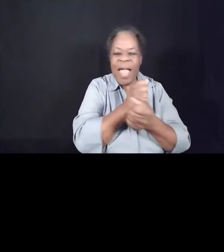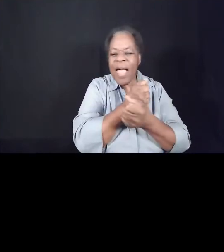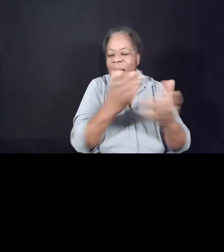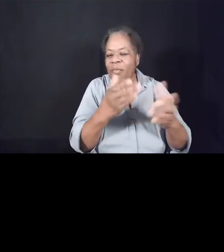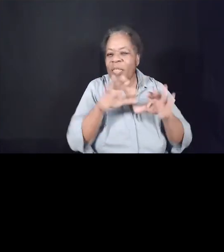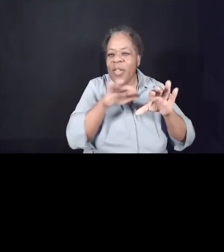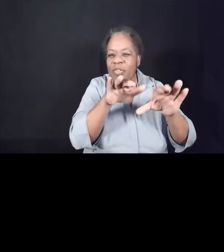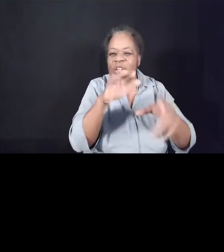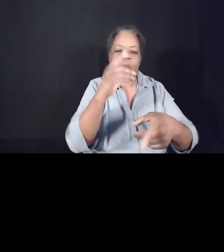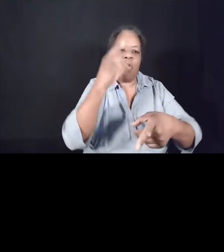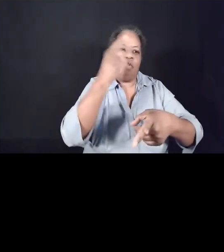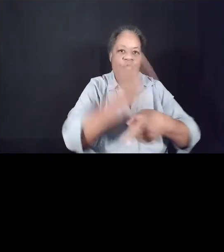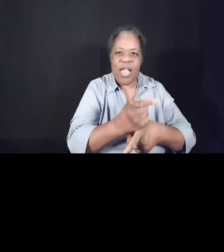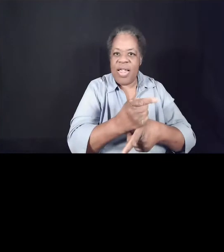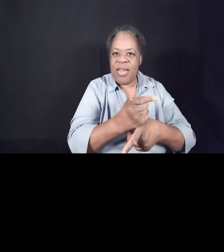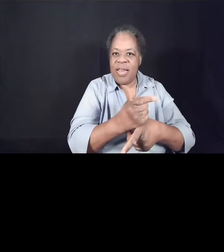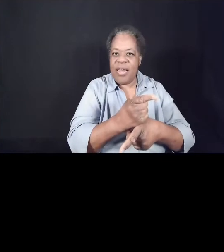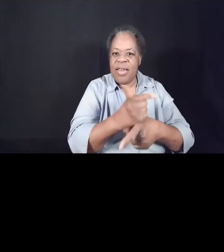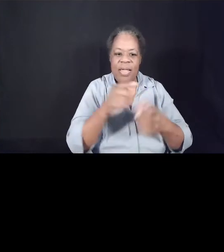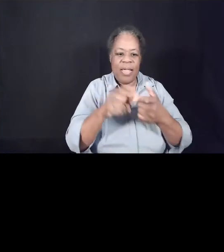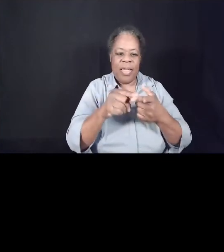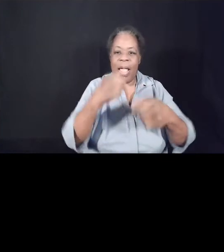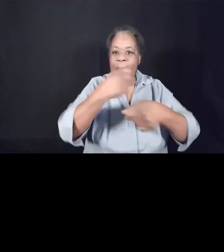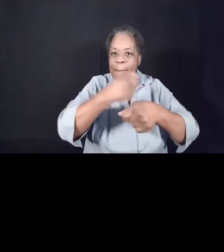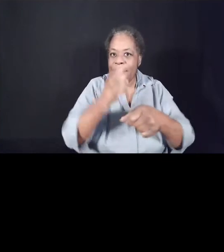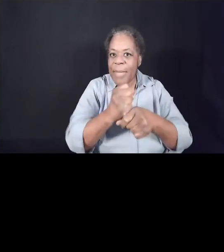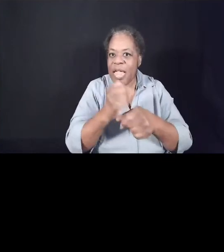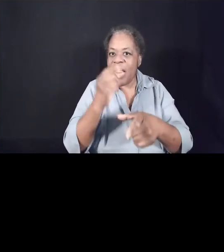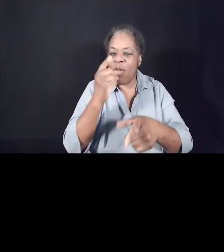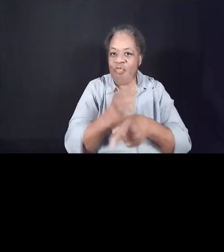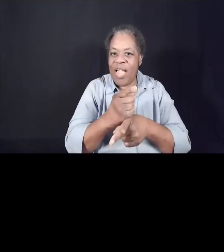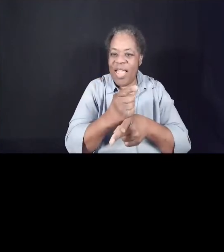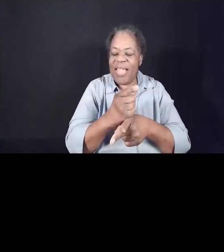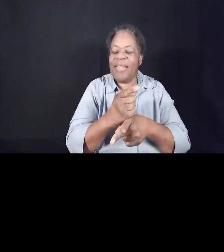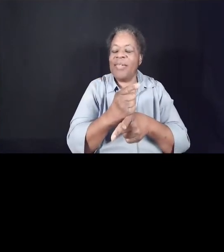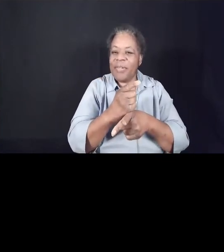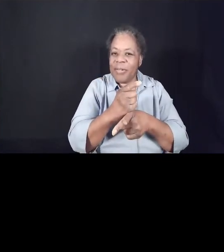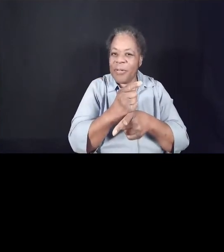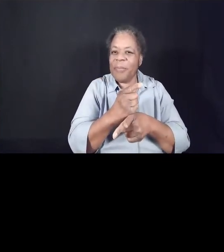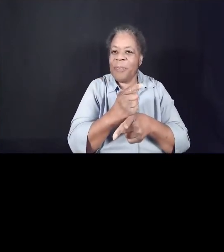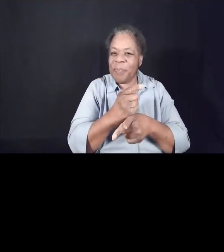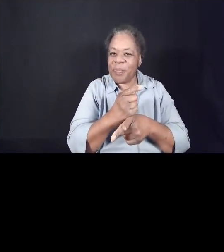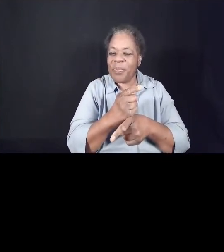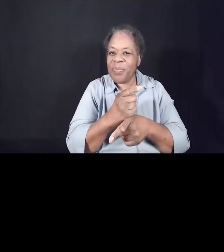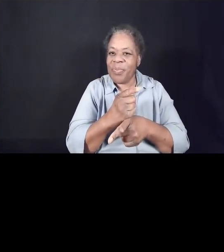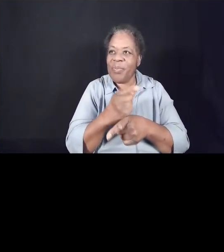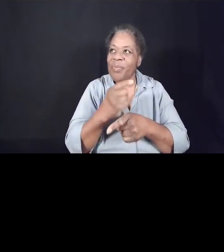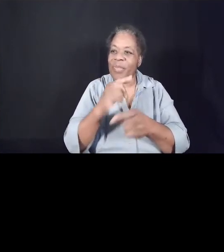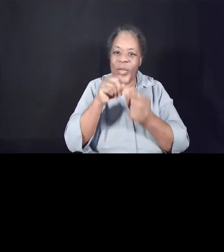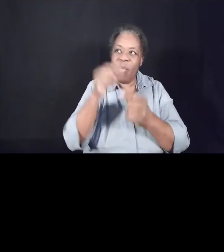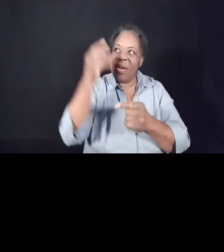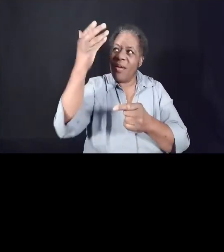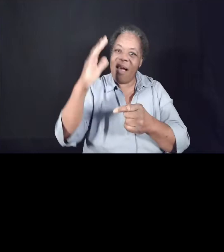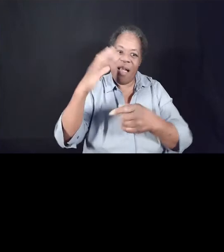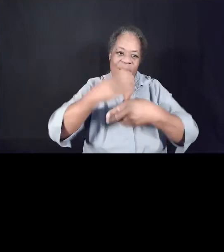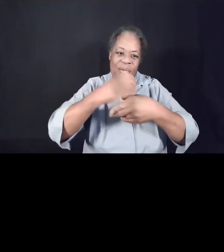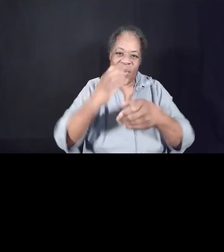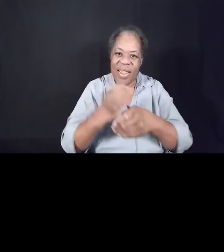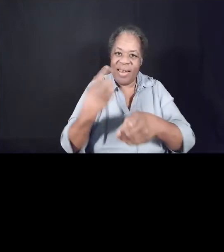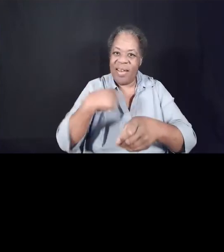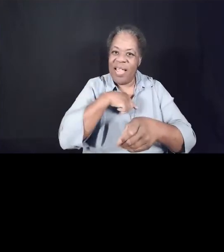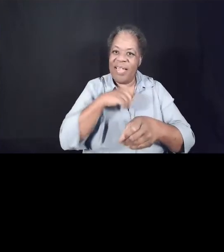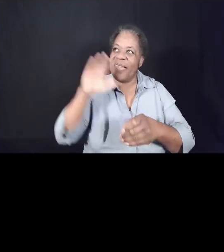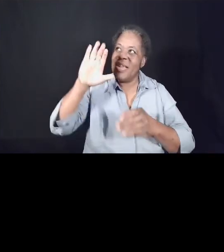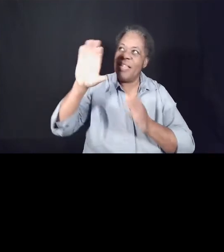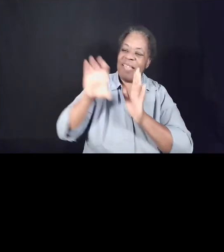Everything being put right. The way it was meant to be when God made men and women in his image. It them